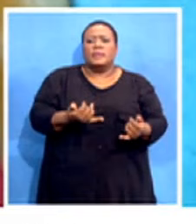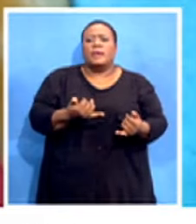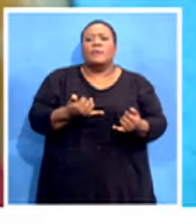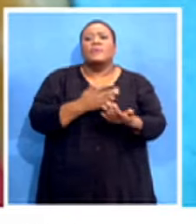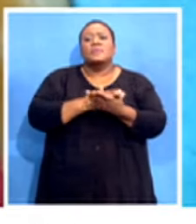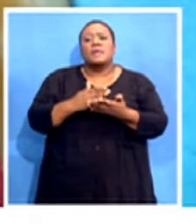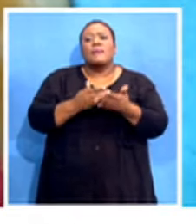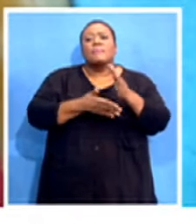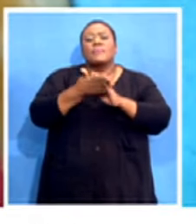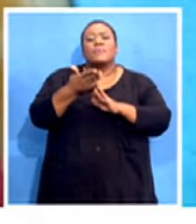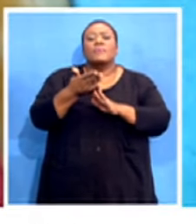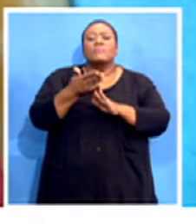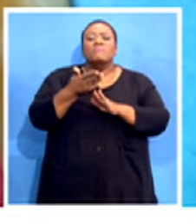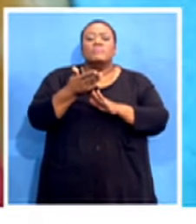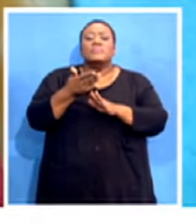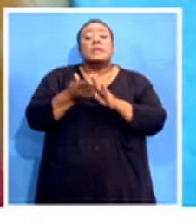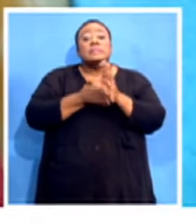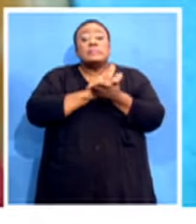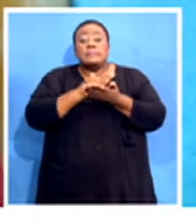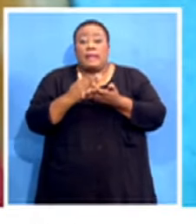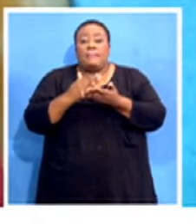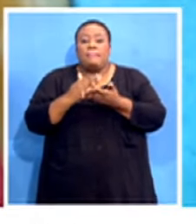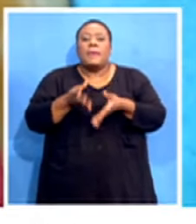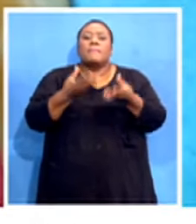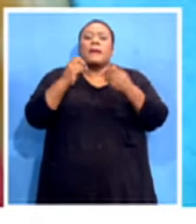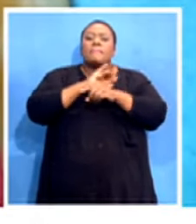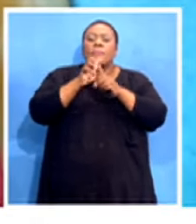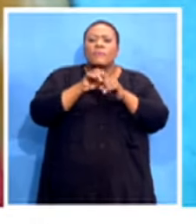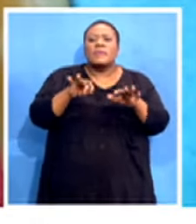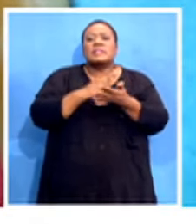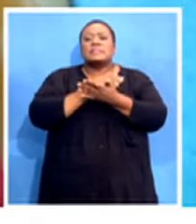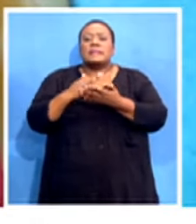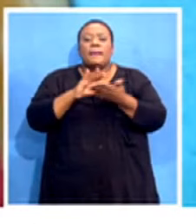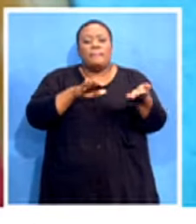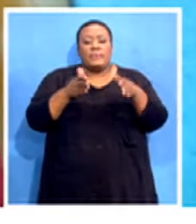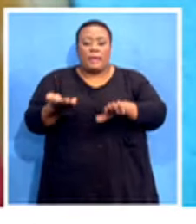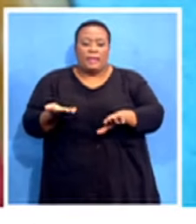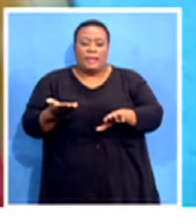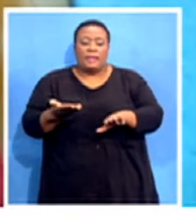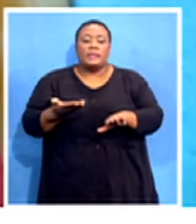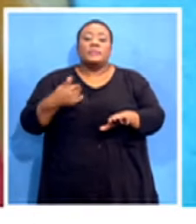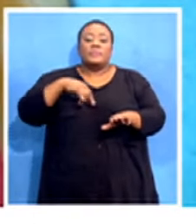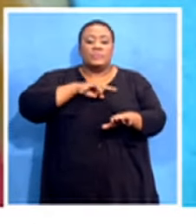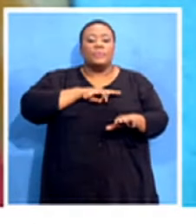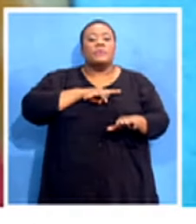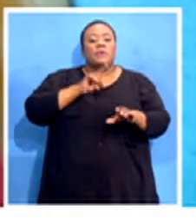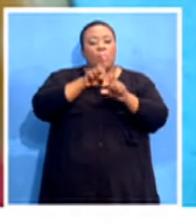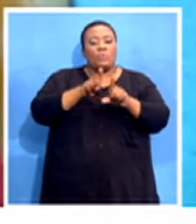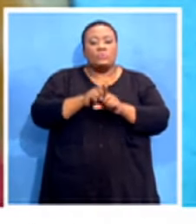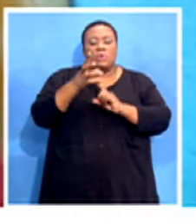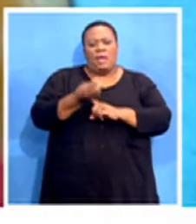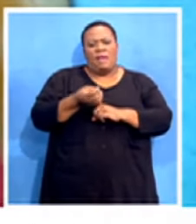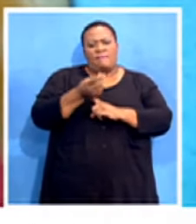contracting, some even dying. In that regard, we have not been thanked, not even been appreciated that we are also having financial difficulties.